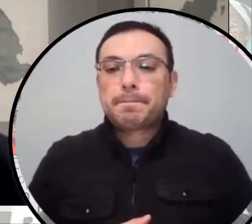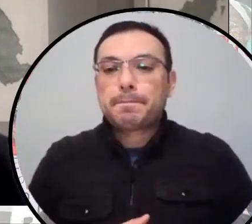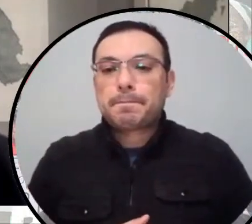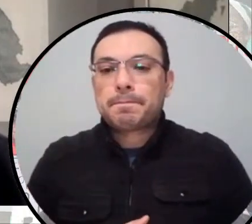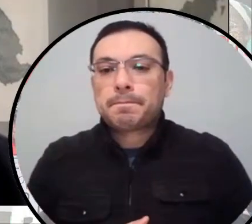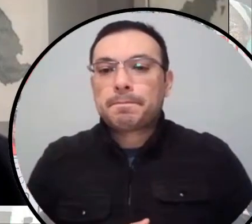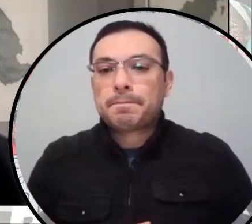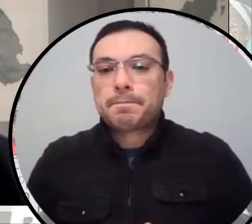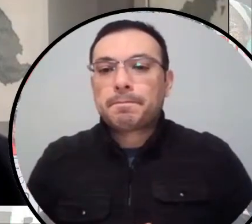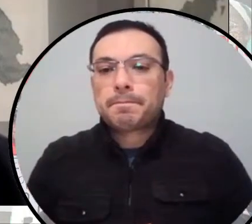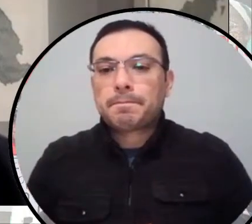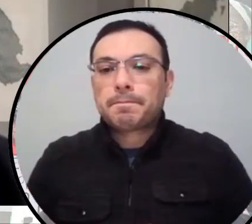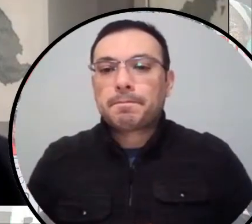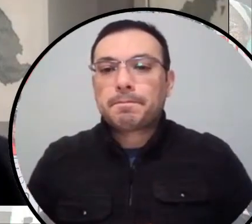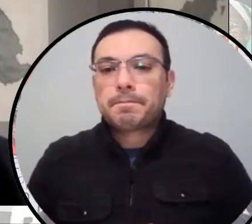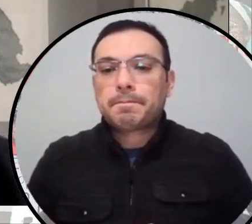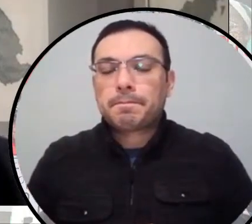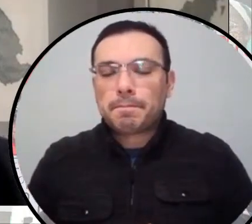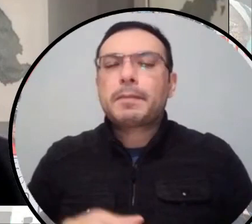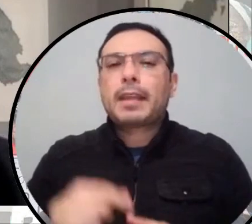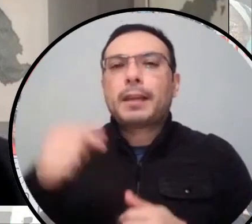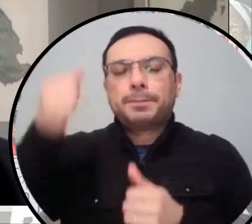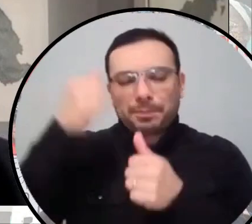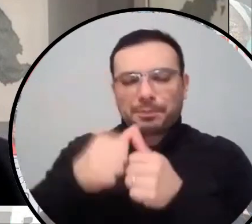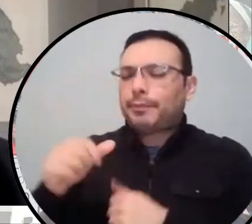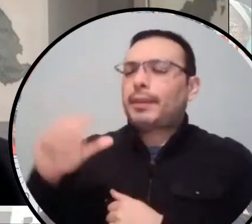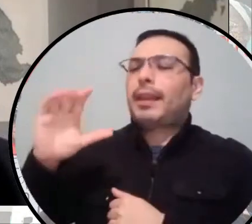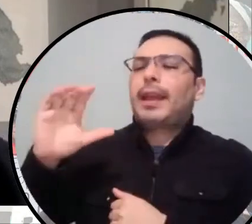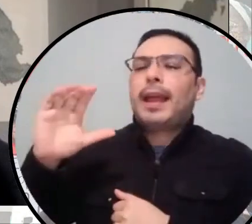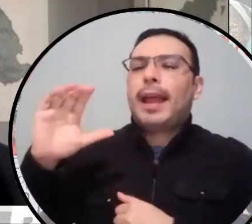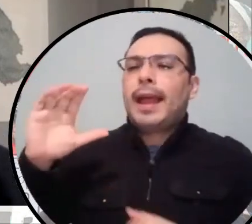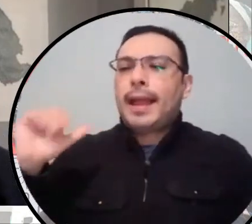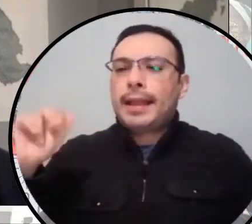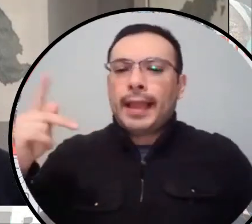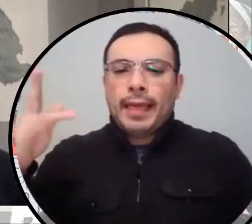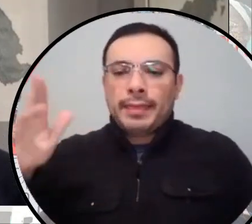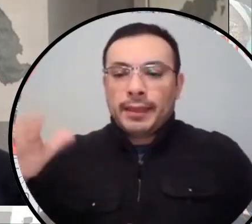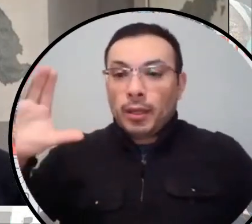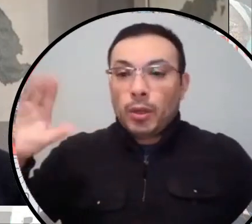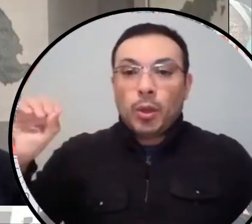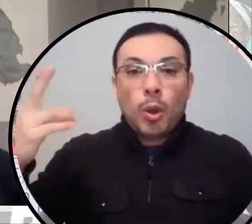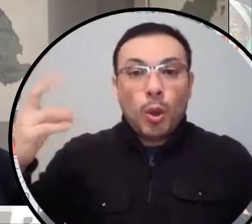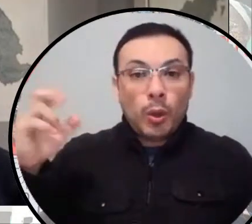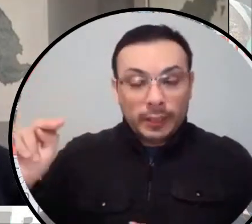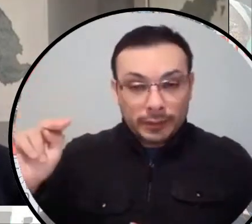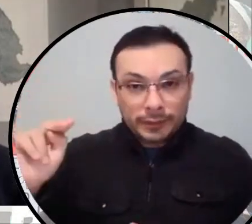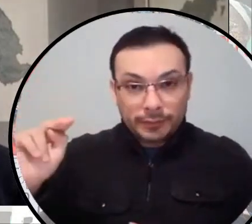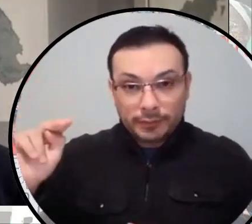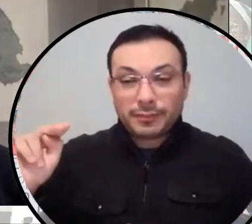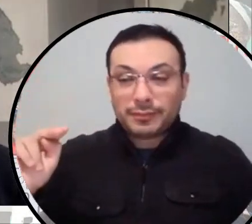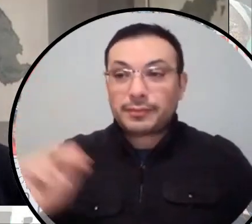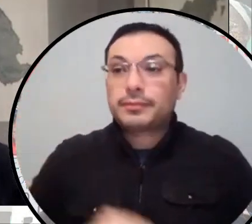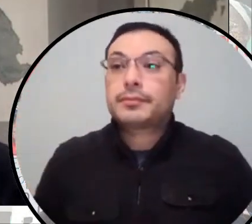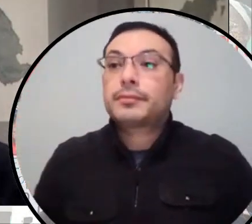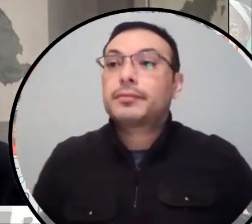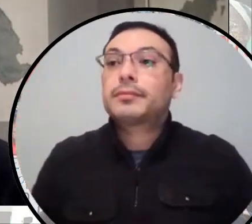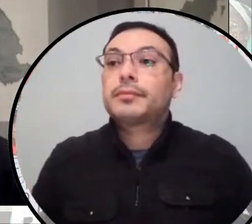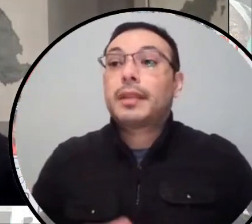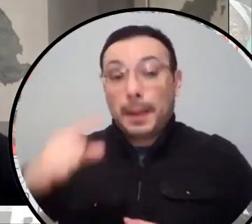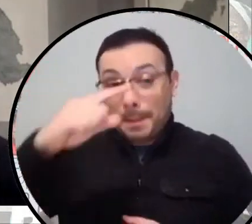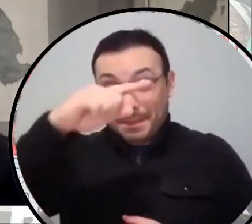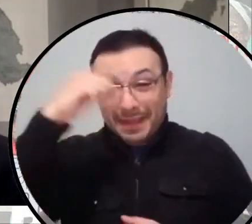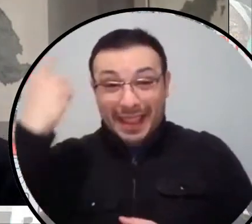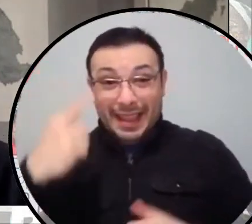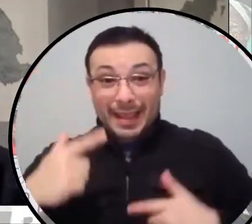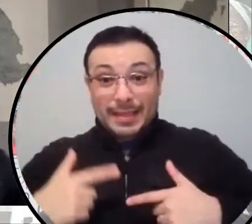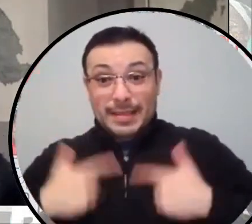I remember really clearly this speech that Kathy Cohen gave where she talked about the rejection of respectability politics by the black lives matters,